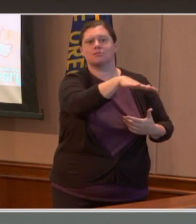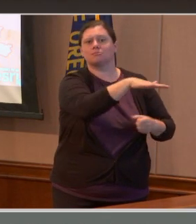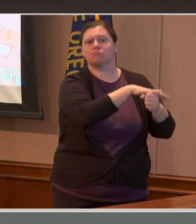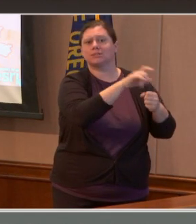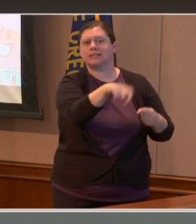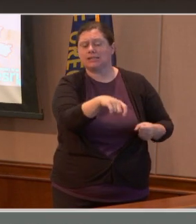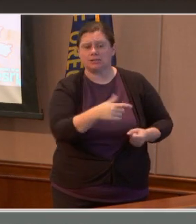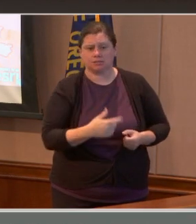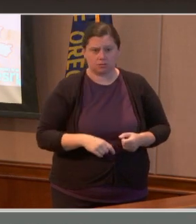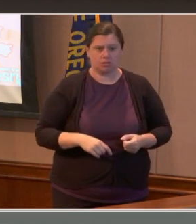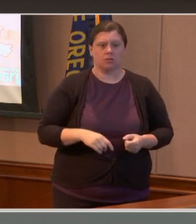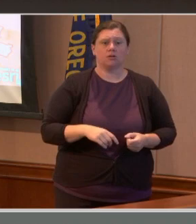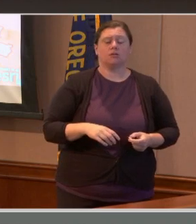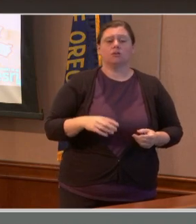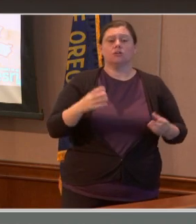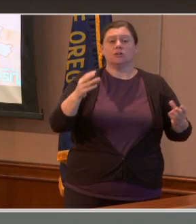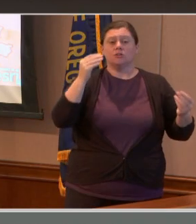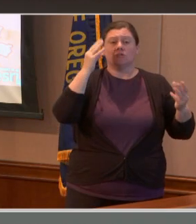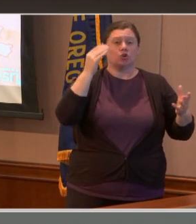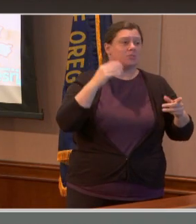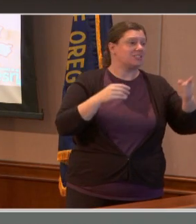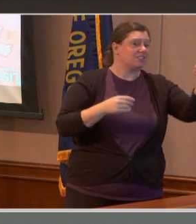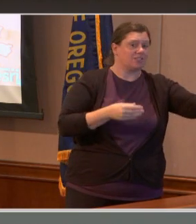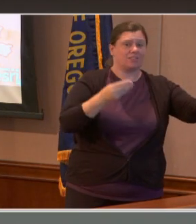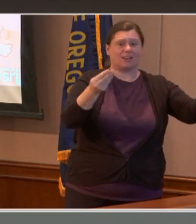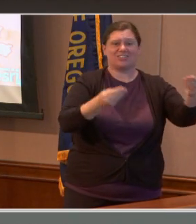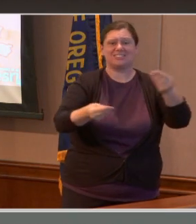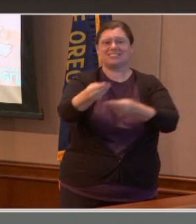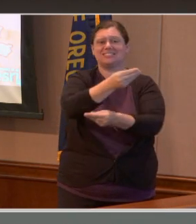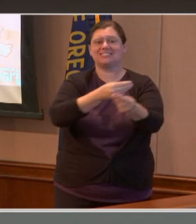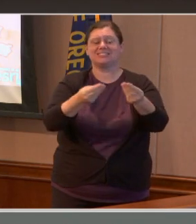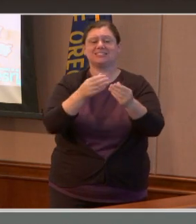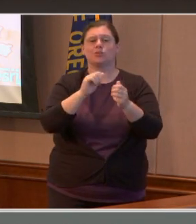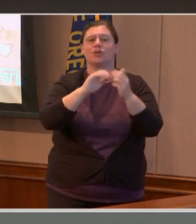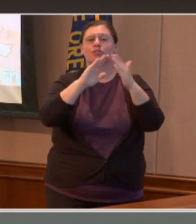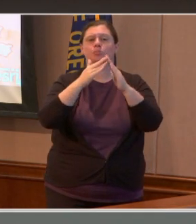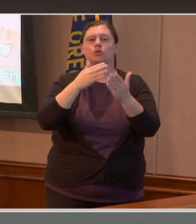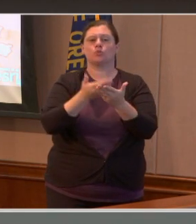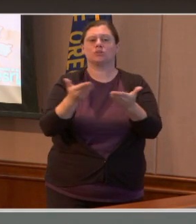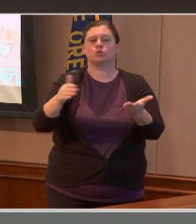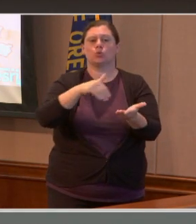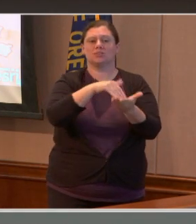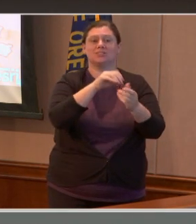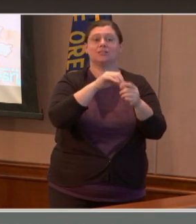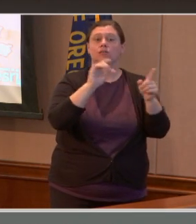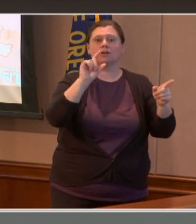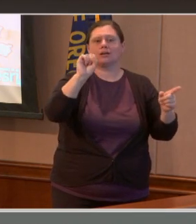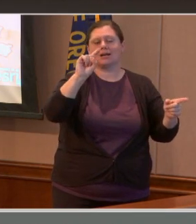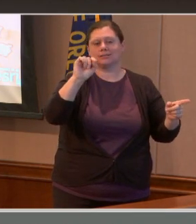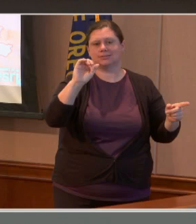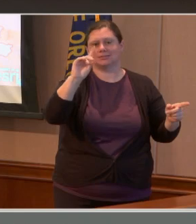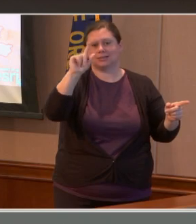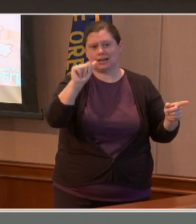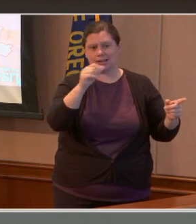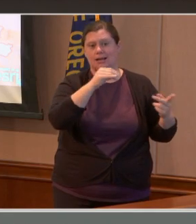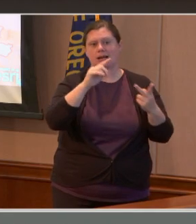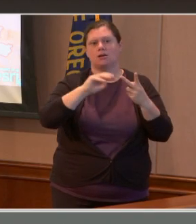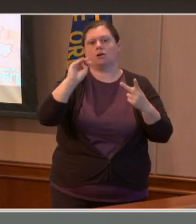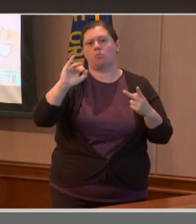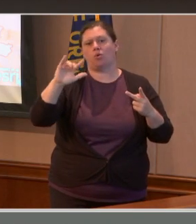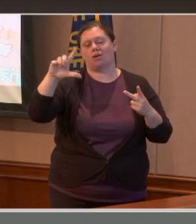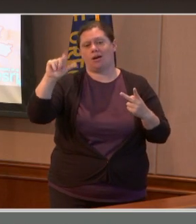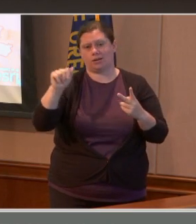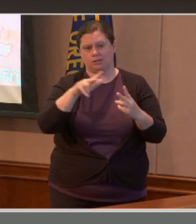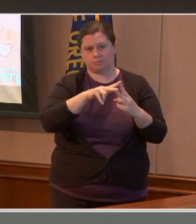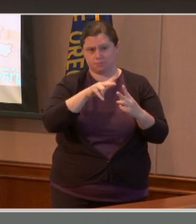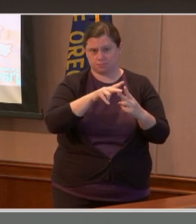centers already established in Estacada and Moala. To get in touch with the local Red Cross, please visit